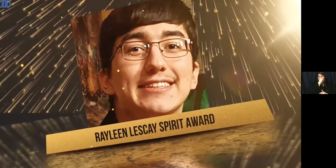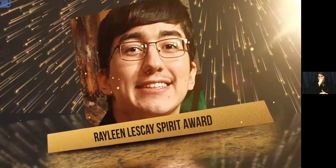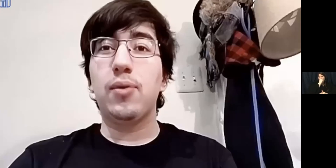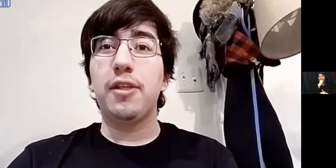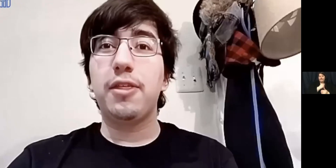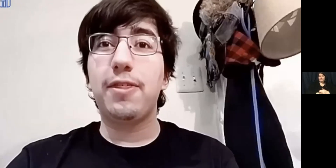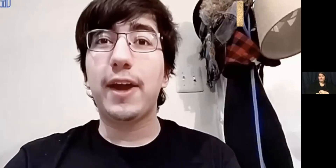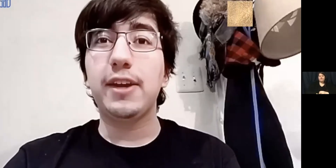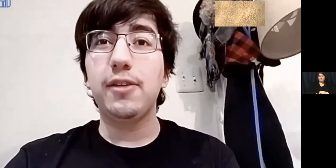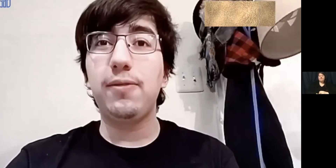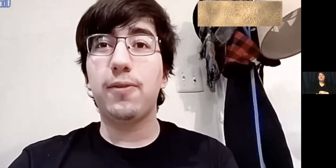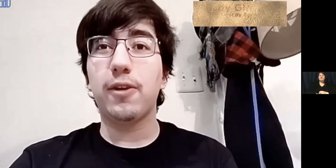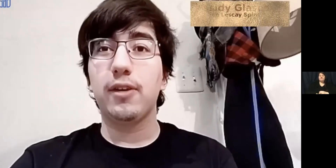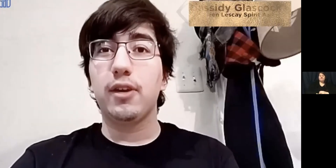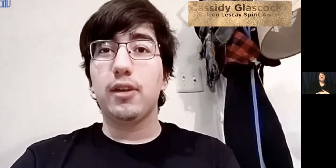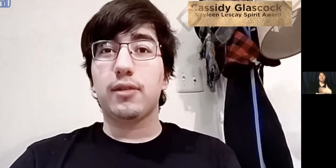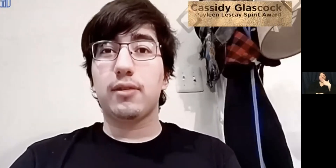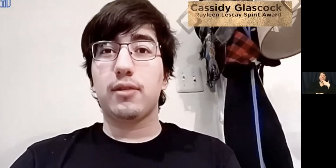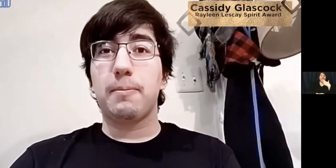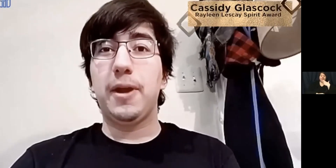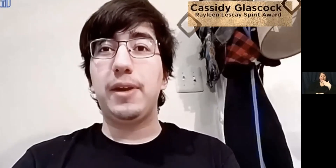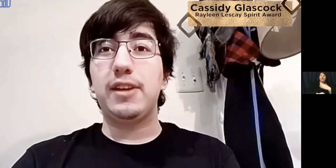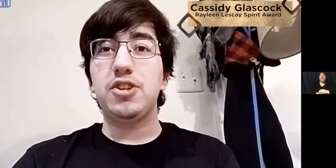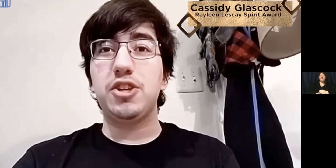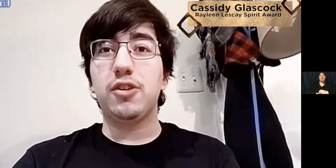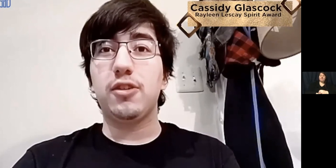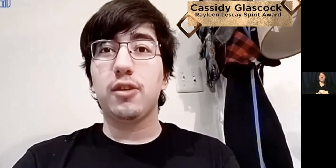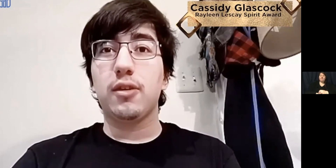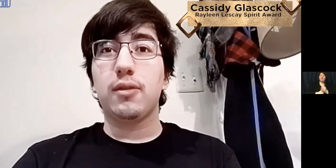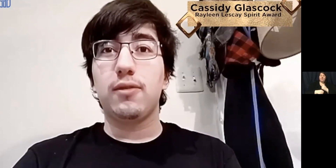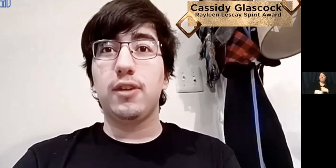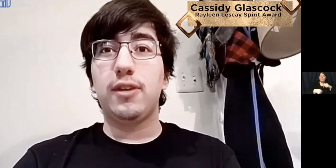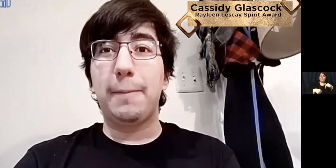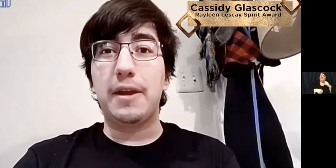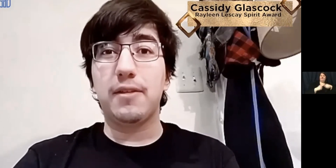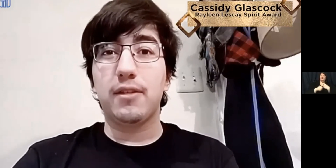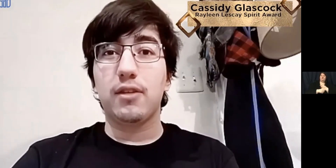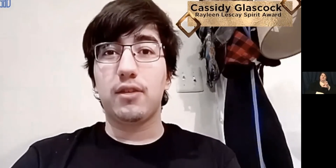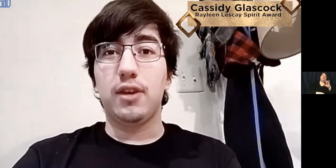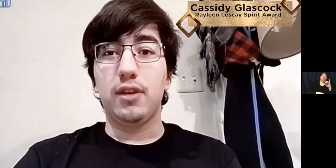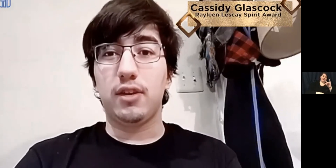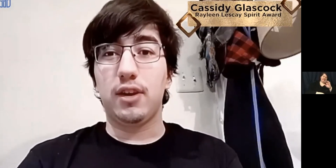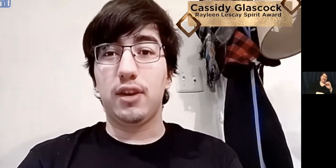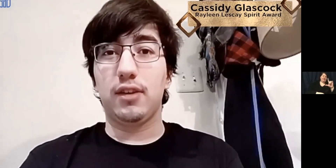I want to thank you for making me this year's recipient.